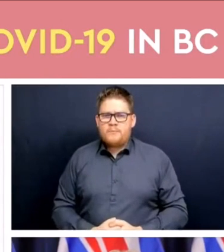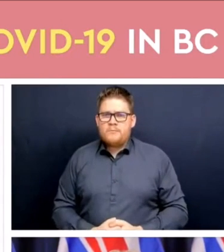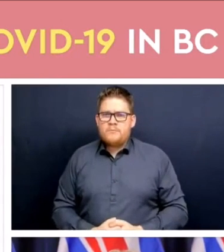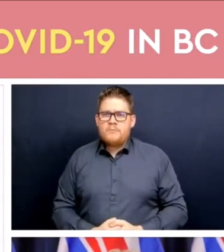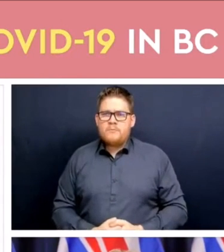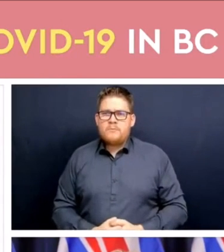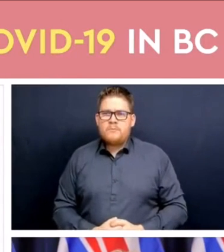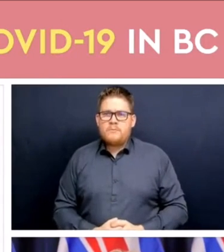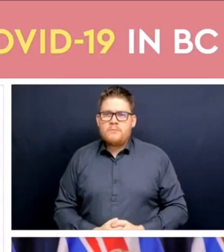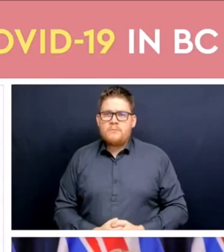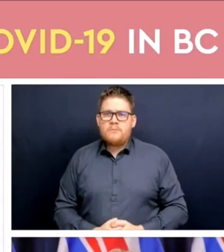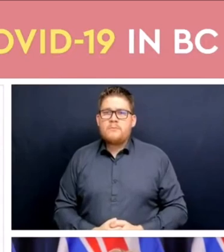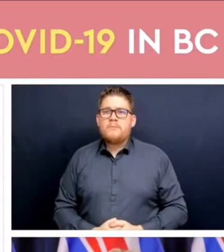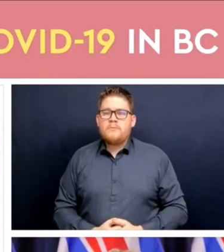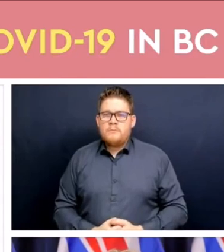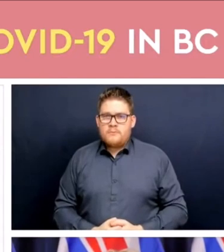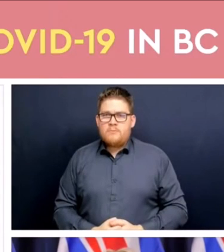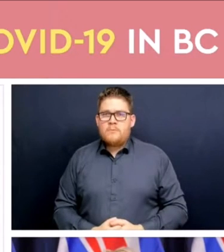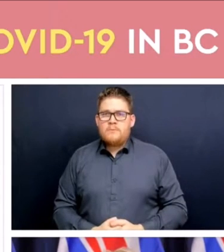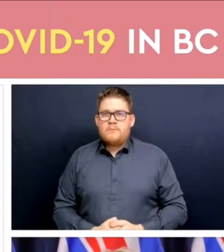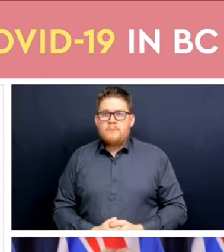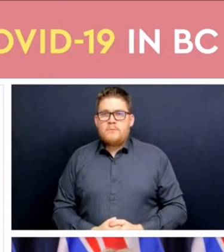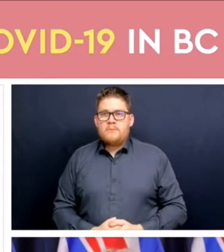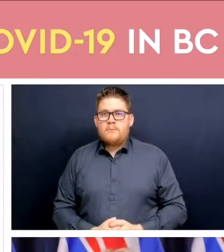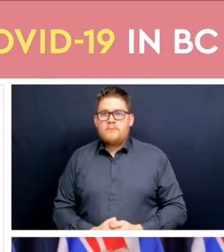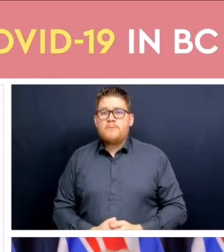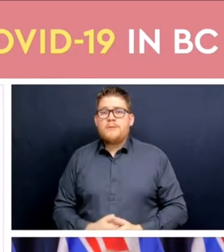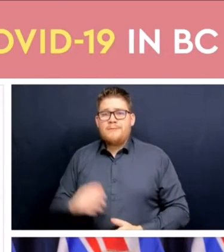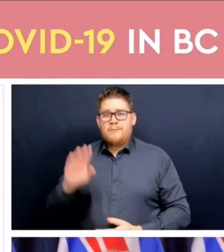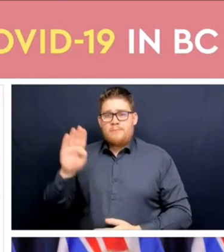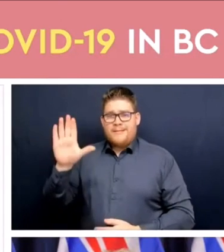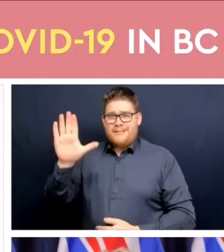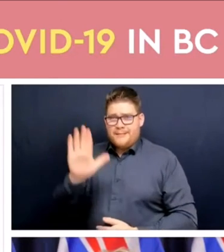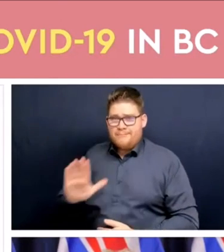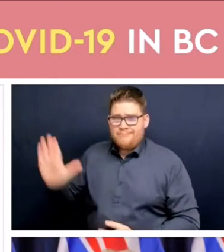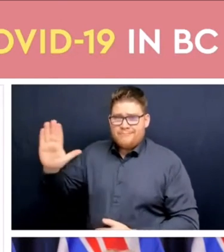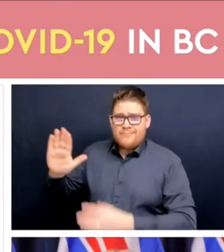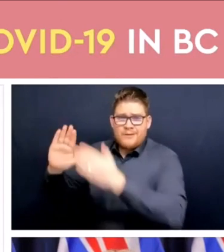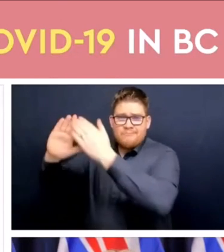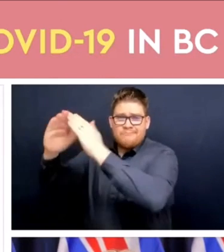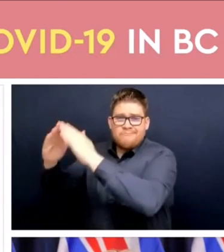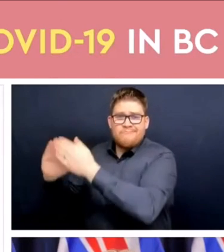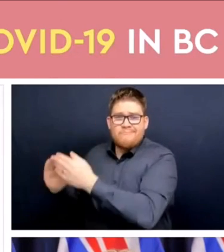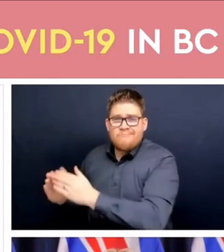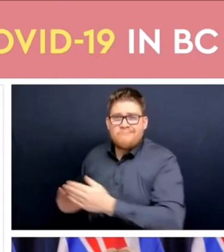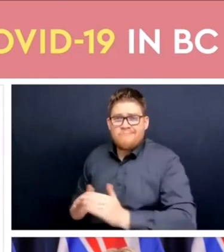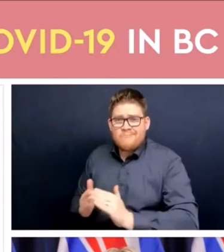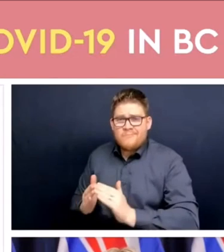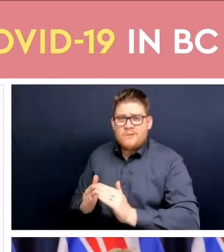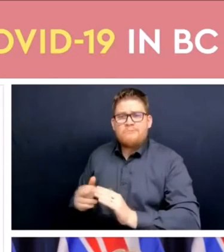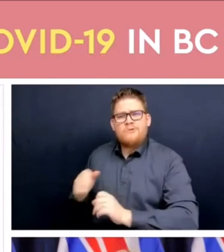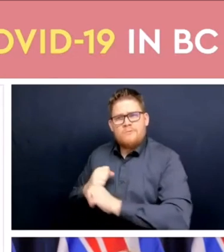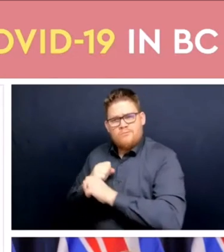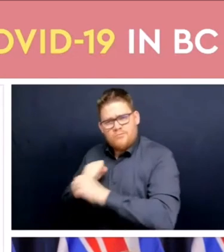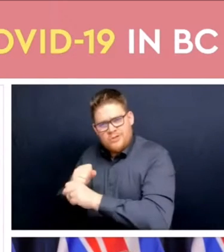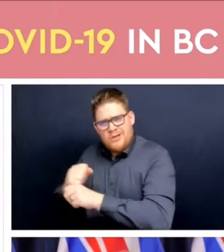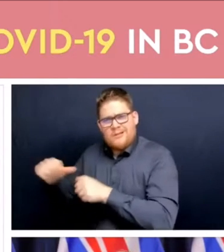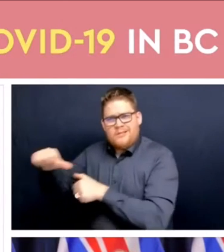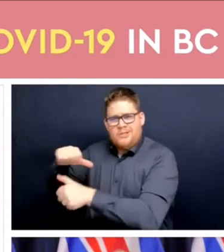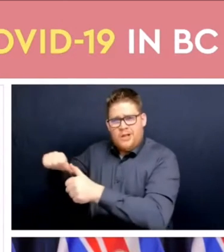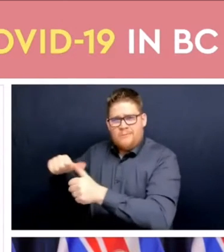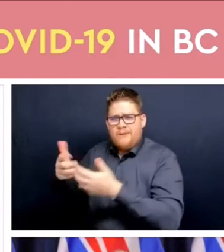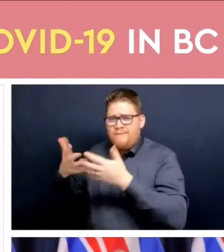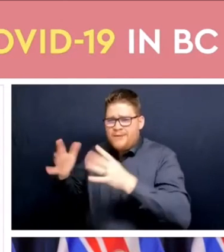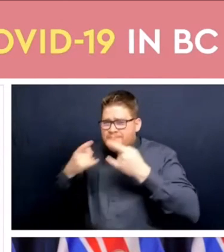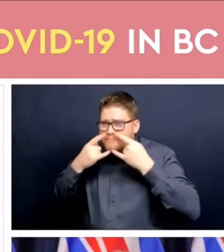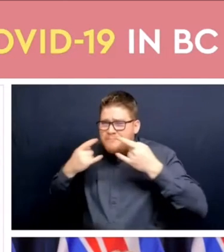so many of our communities around the province that we've done this for each other that we've worn masks when it's important that we've stayed away